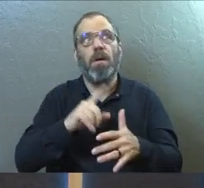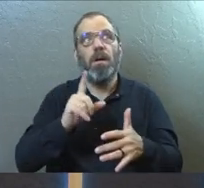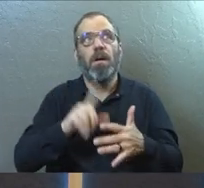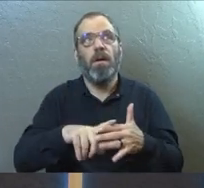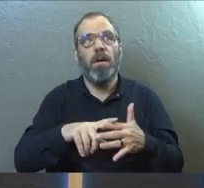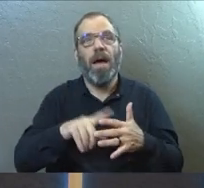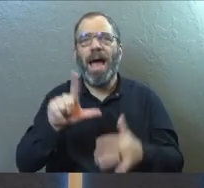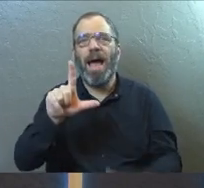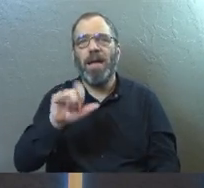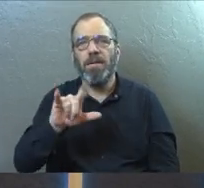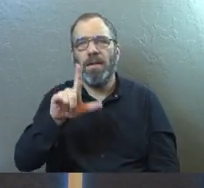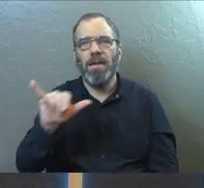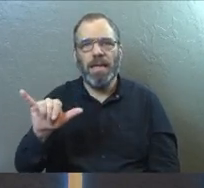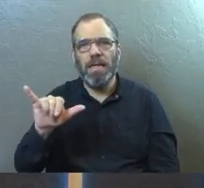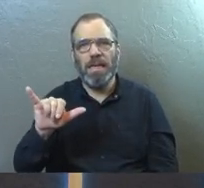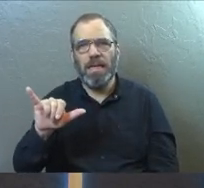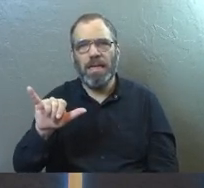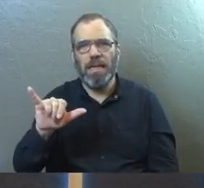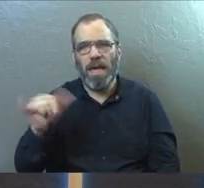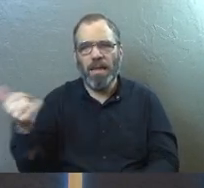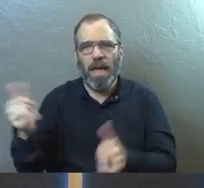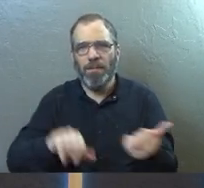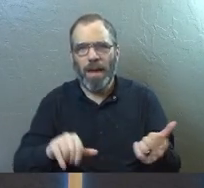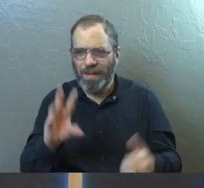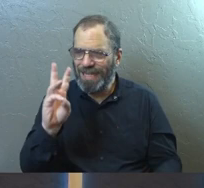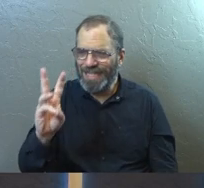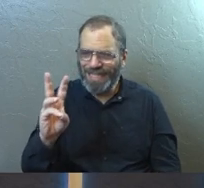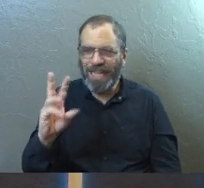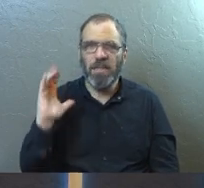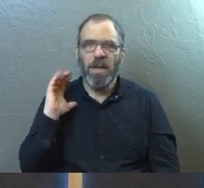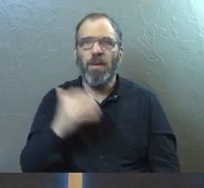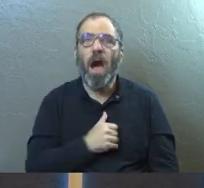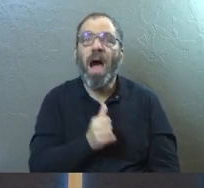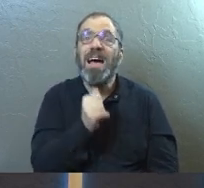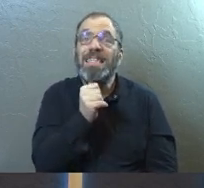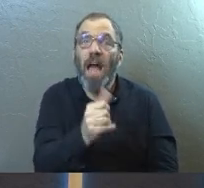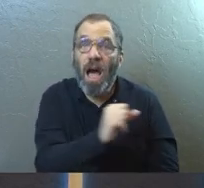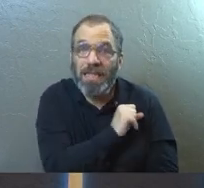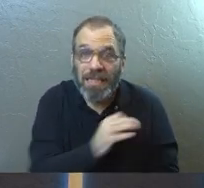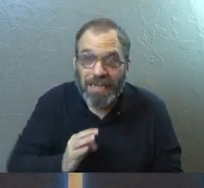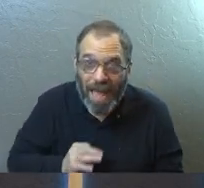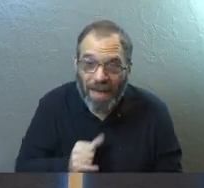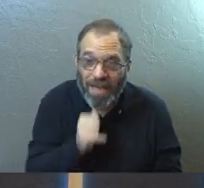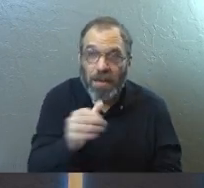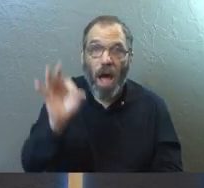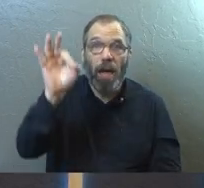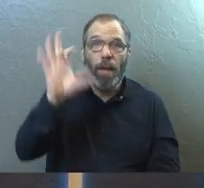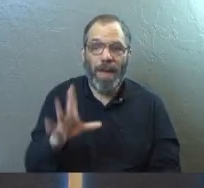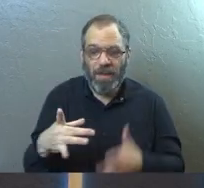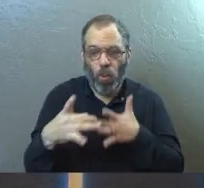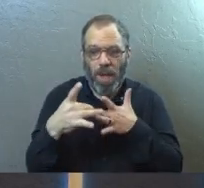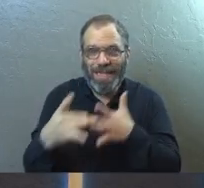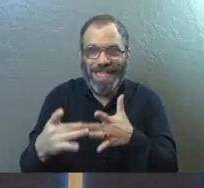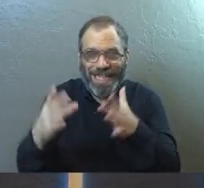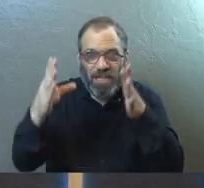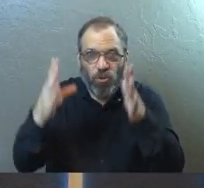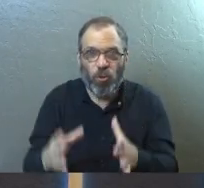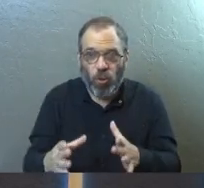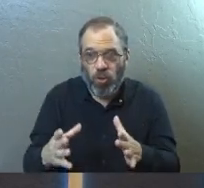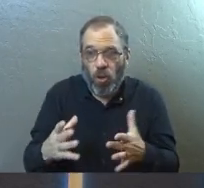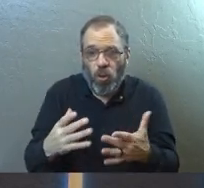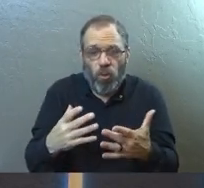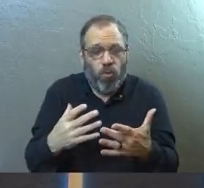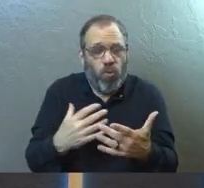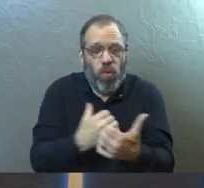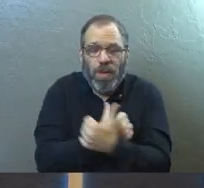And Lily Schreffler baptized. Six of our non-staff, non-pastoral leaders who've just been